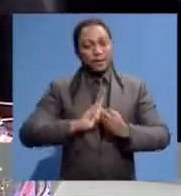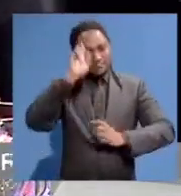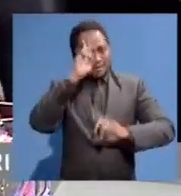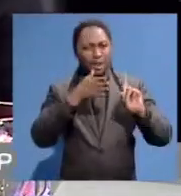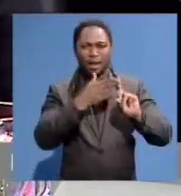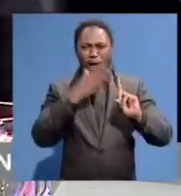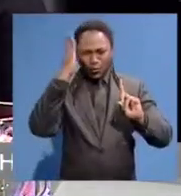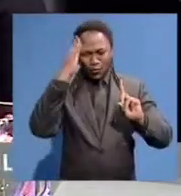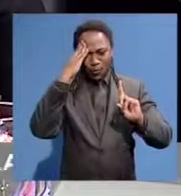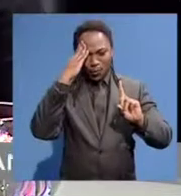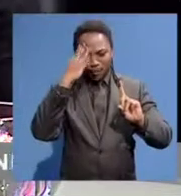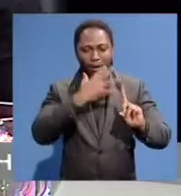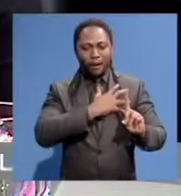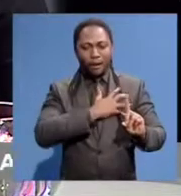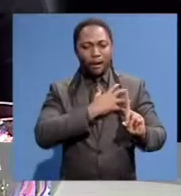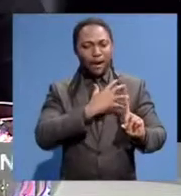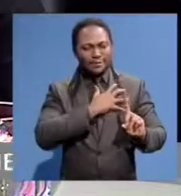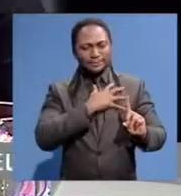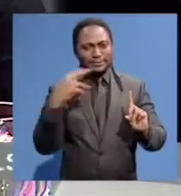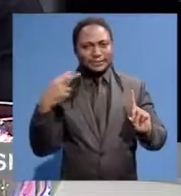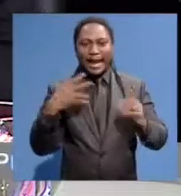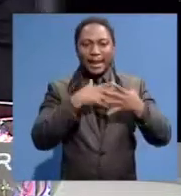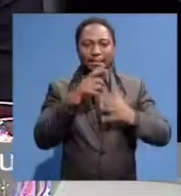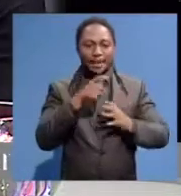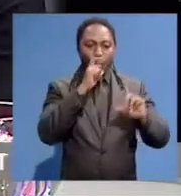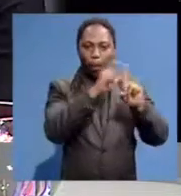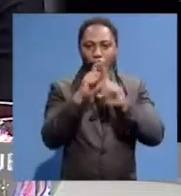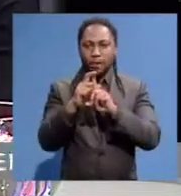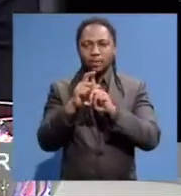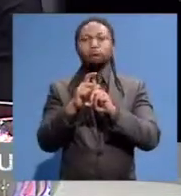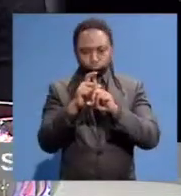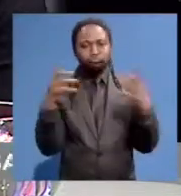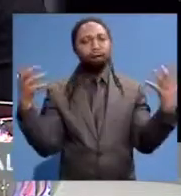roared through his heart and he lived through his words, and this is something both of you,